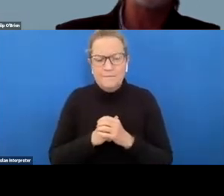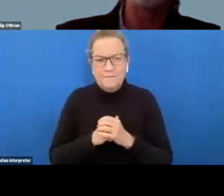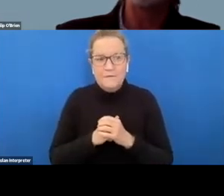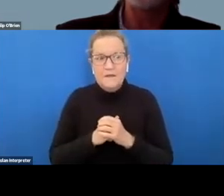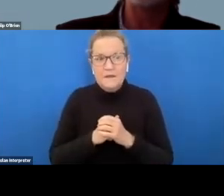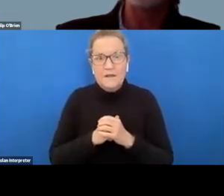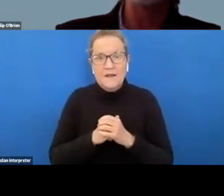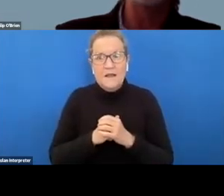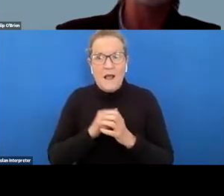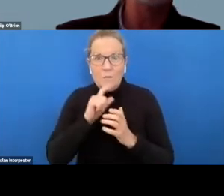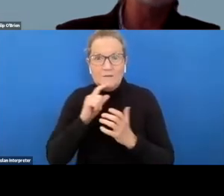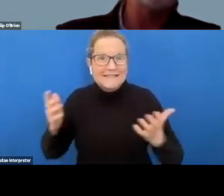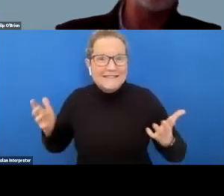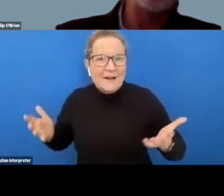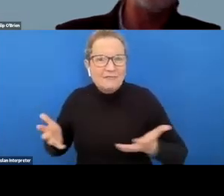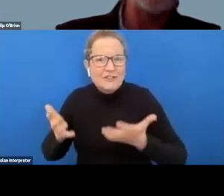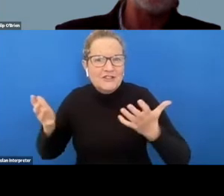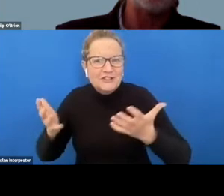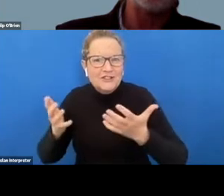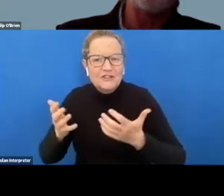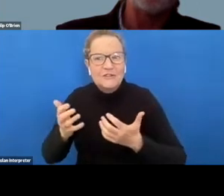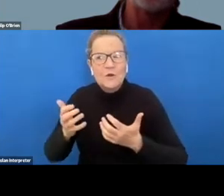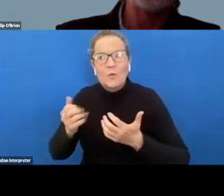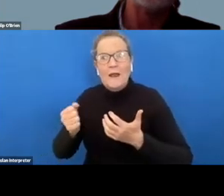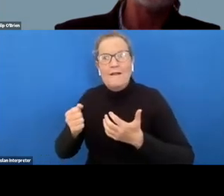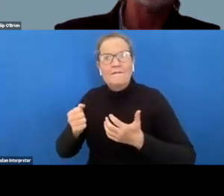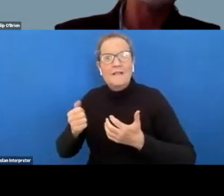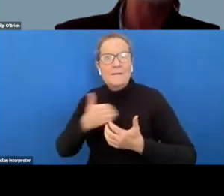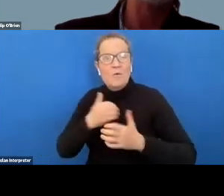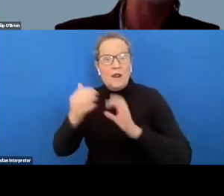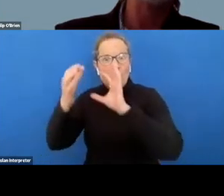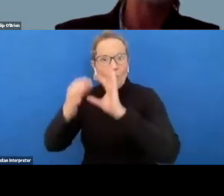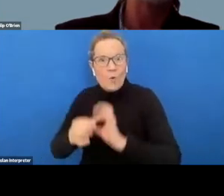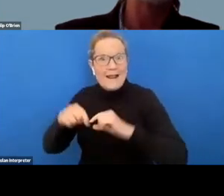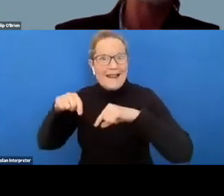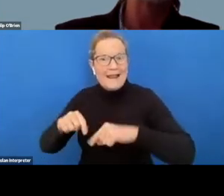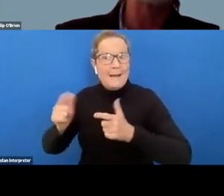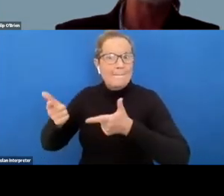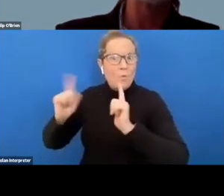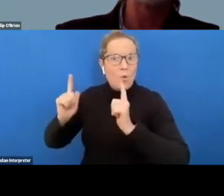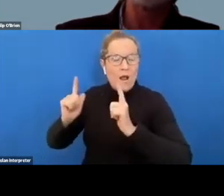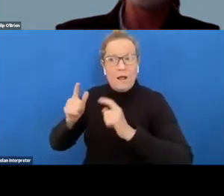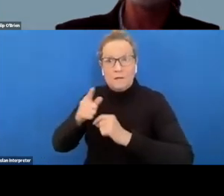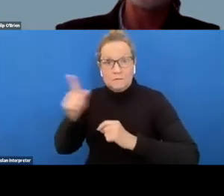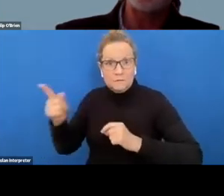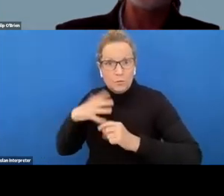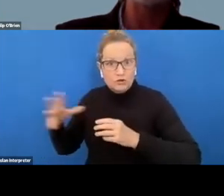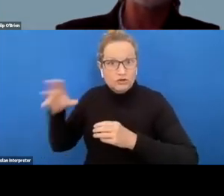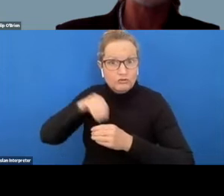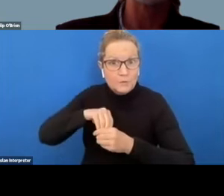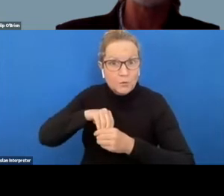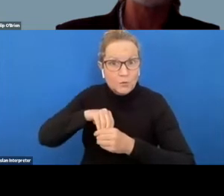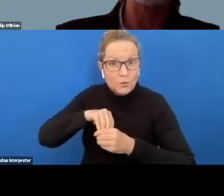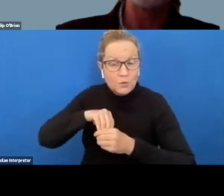i know that we have employers uh joining us this morning uh if any of those employers would like to contribute to that